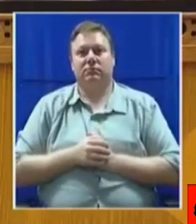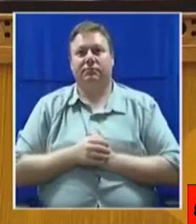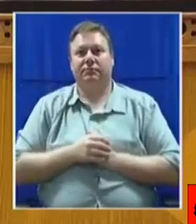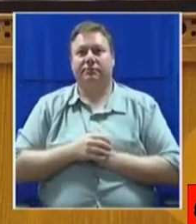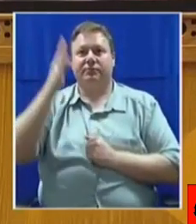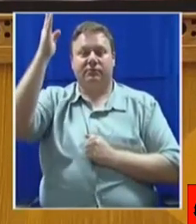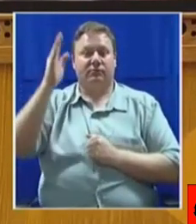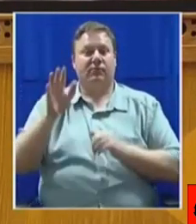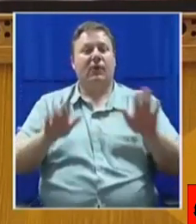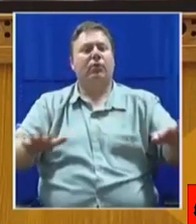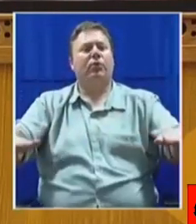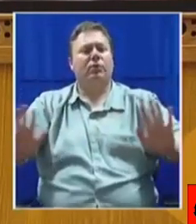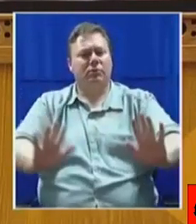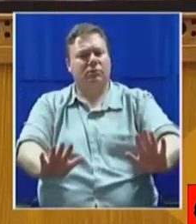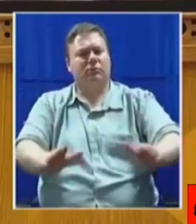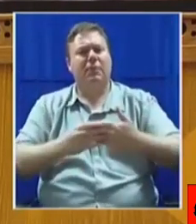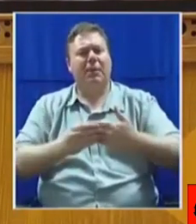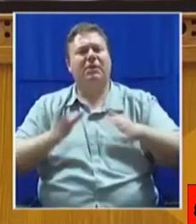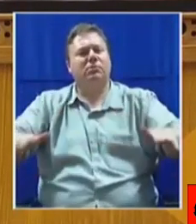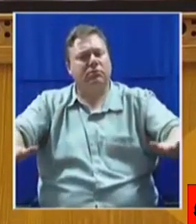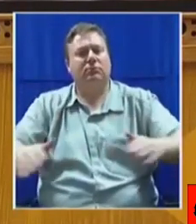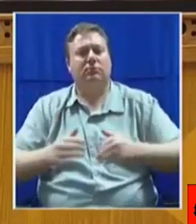Order. Order.